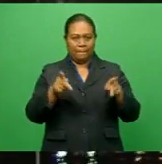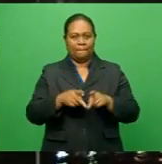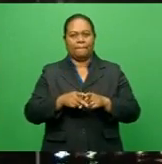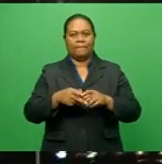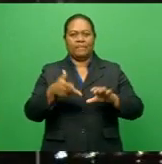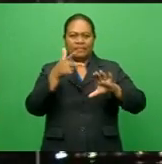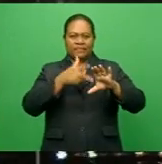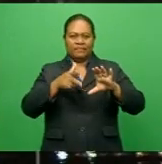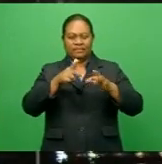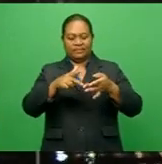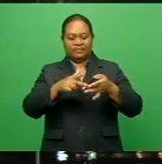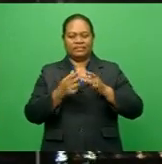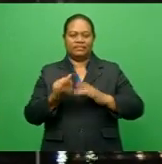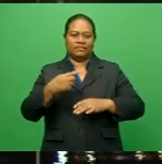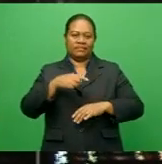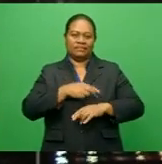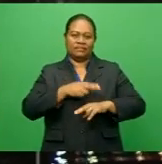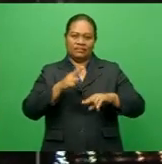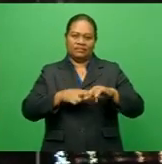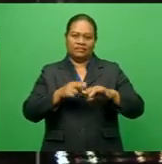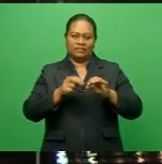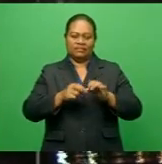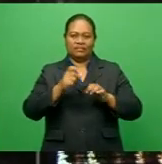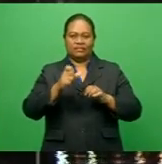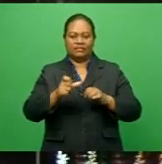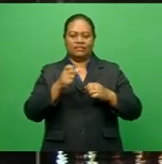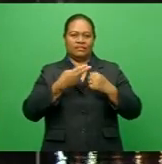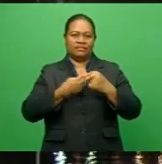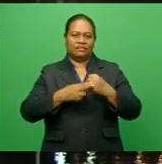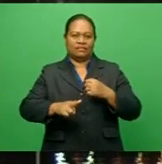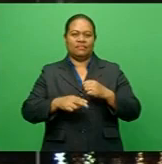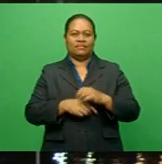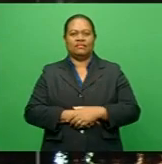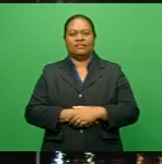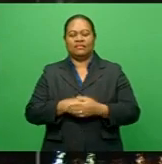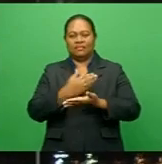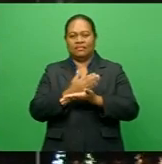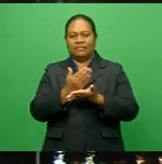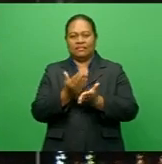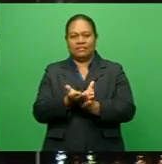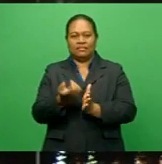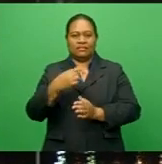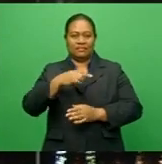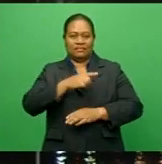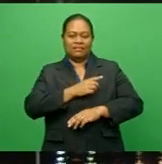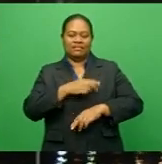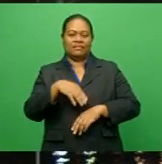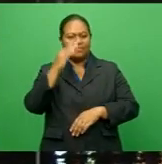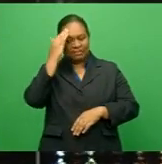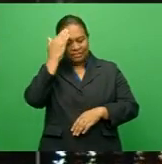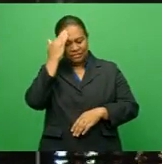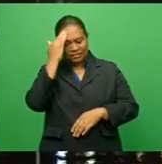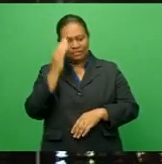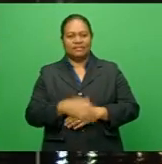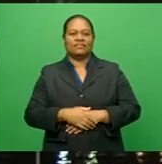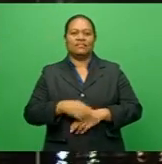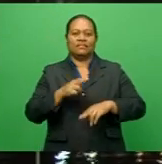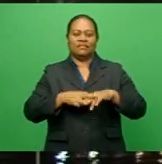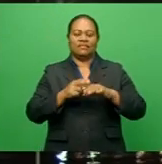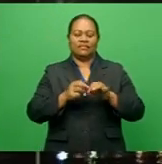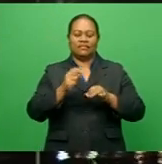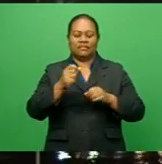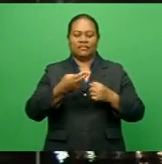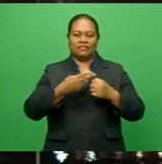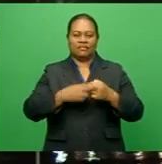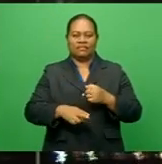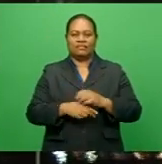videos on email fpcnews at fpc.com.fj or share it with us via our FPC page, FPC News. You